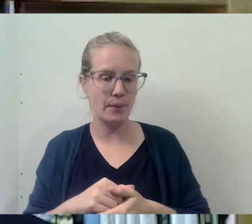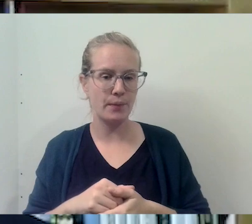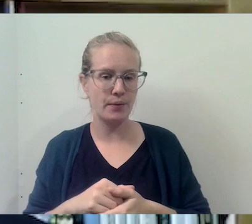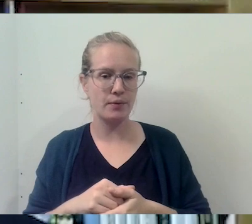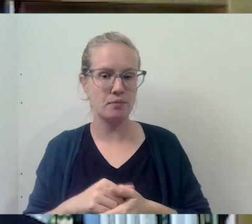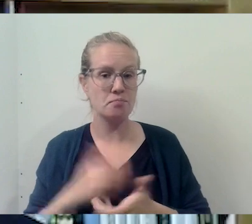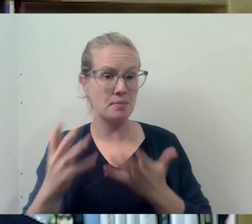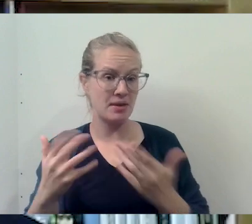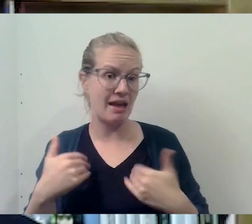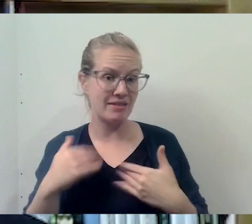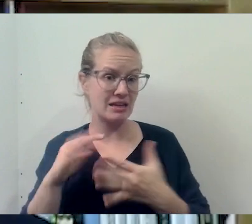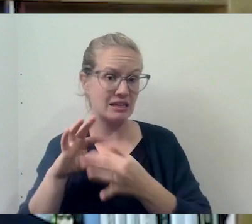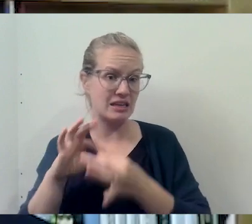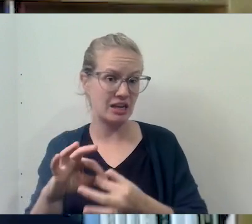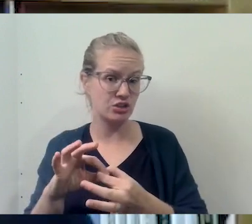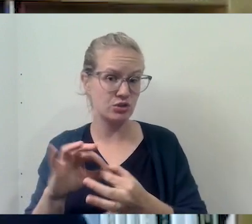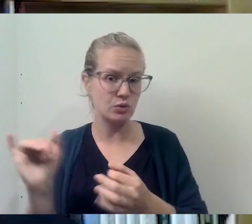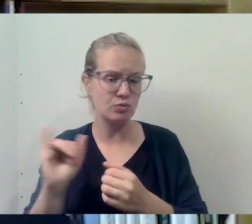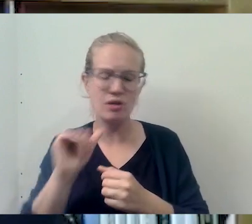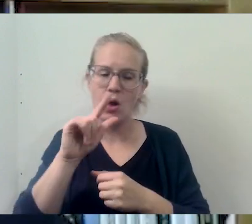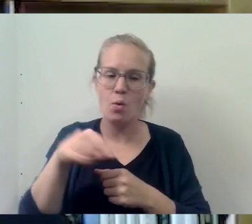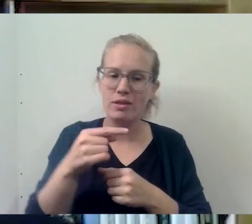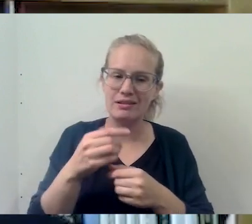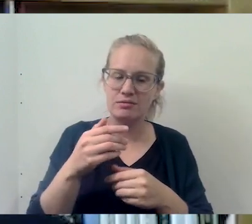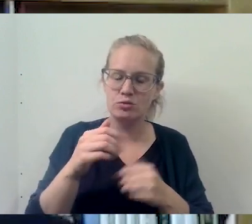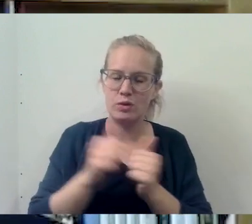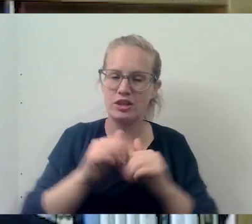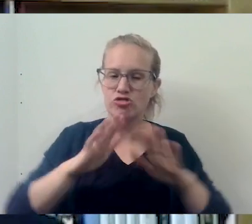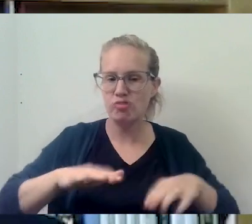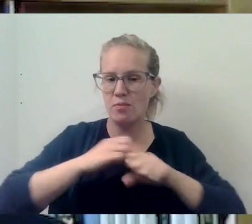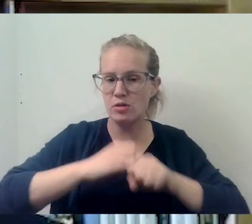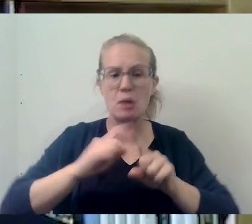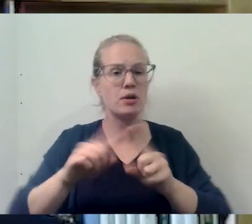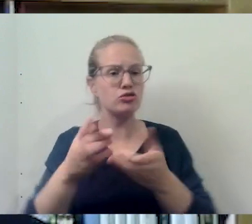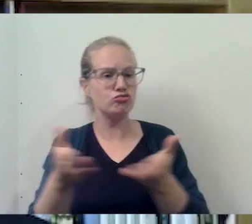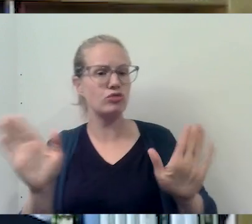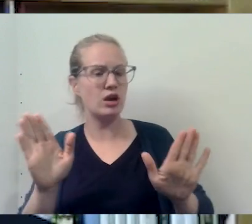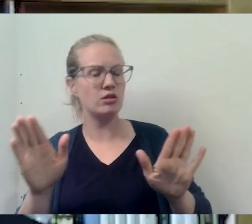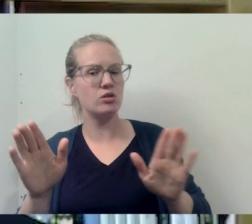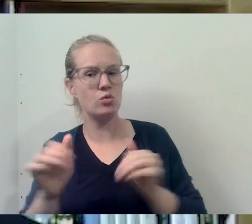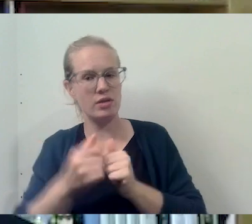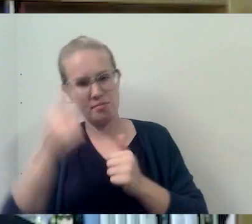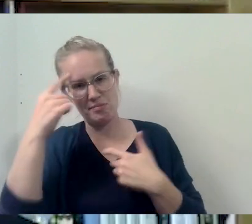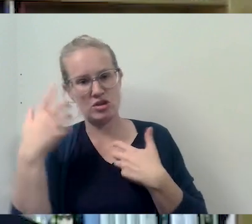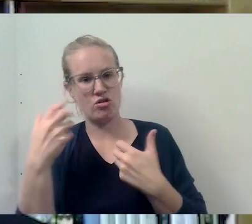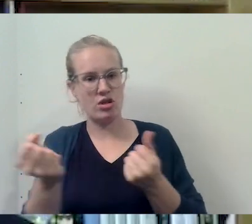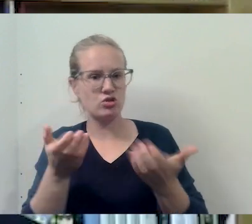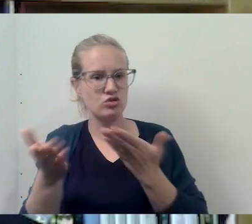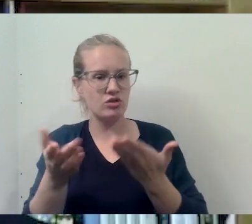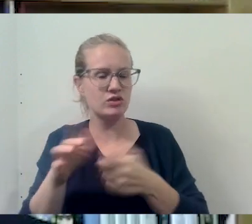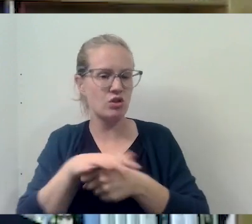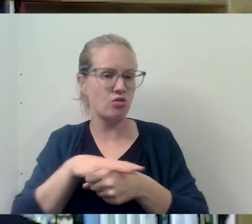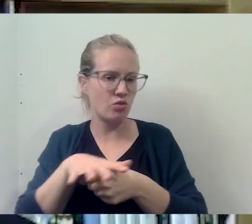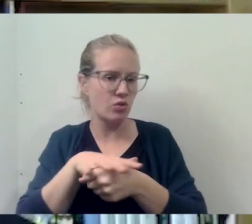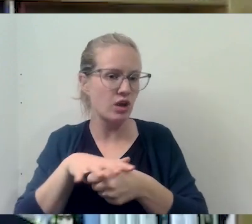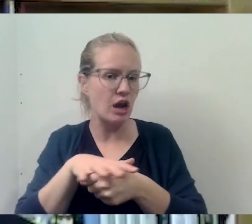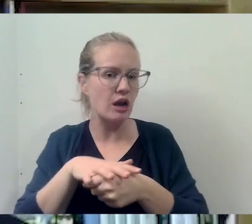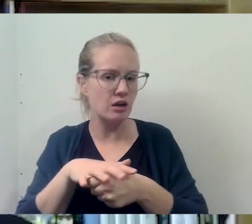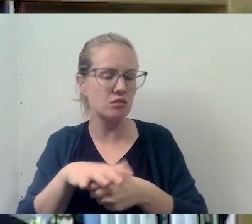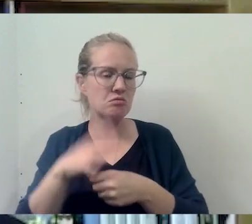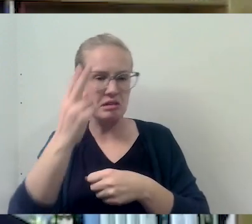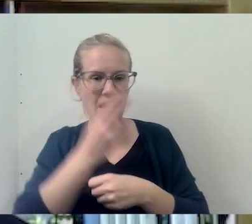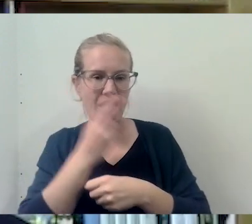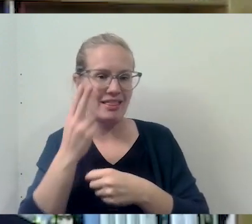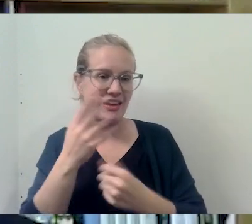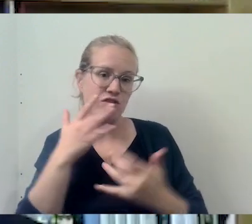they may have connections, uh, not just around child protection, but just a general about mental health services in the local area that are kind of